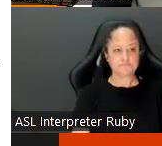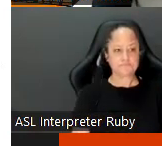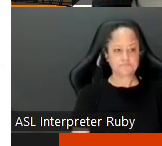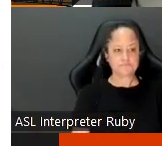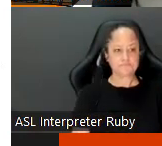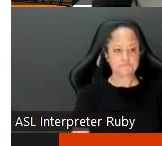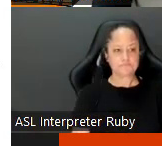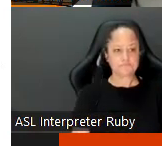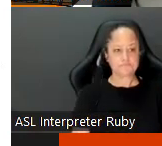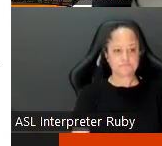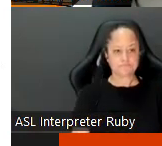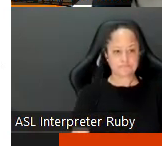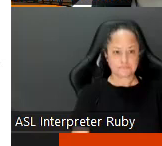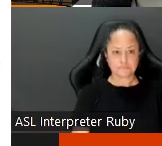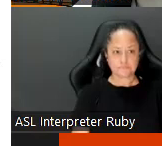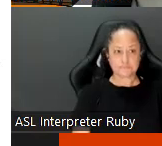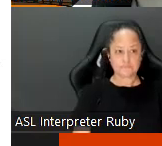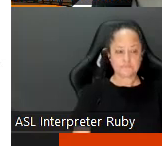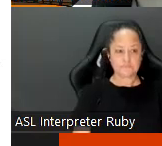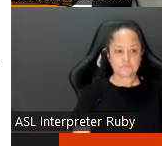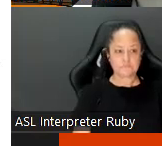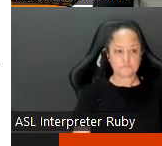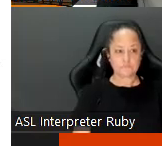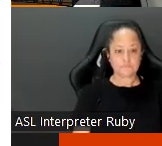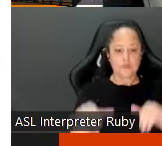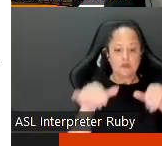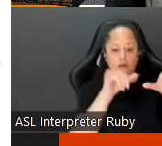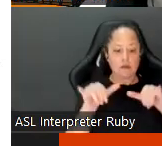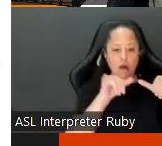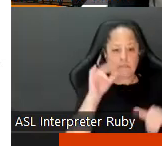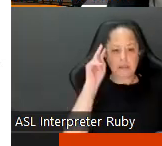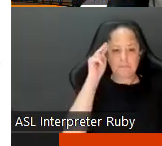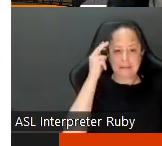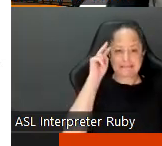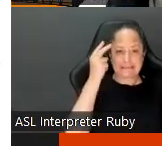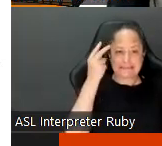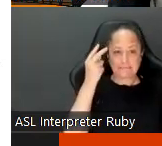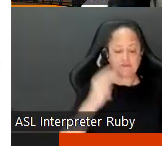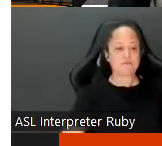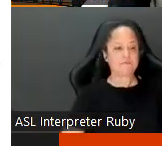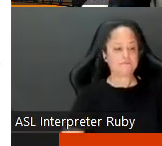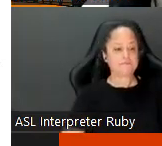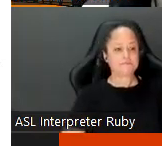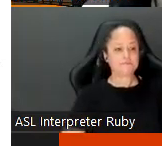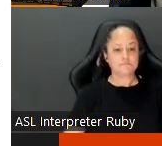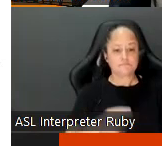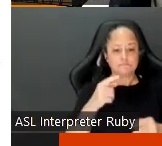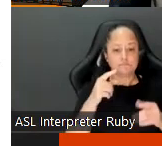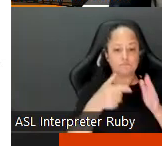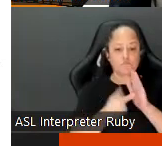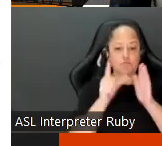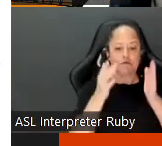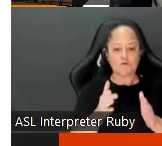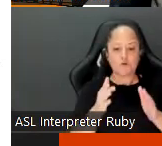okay yeah okay no worries okay so common misconceptions um um reviewers can come into your